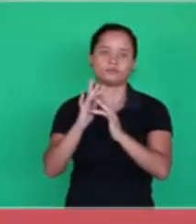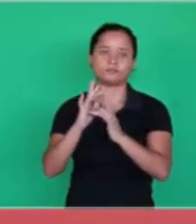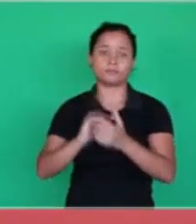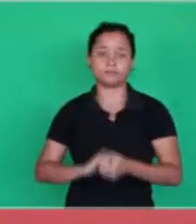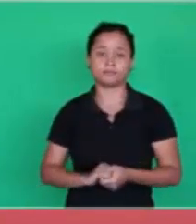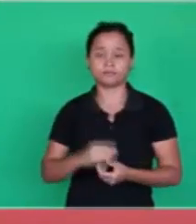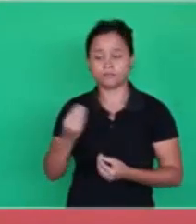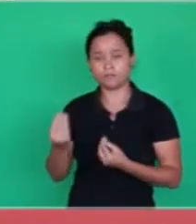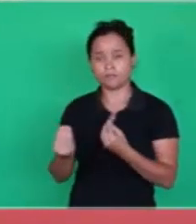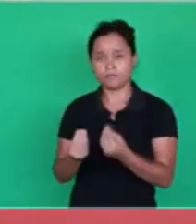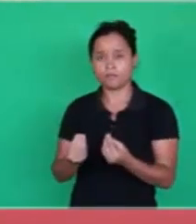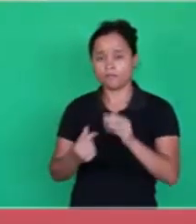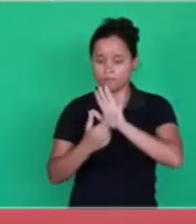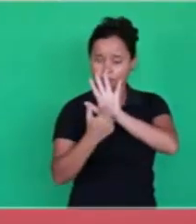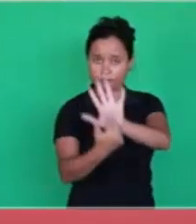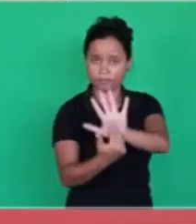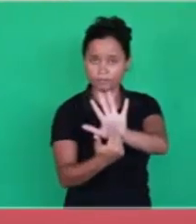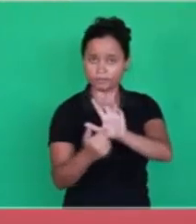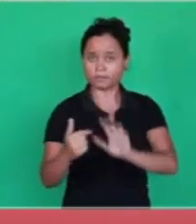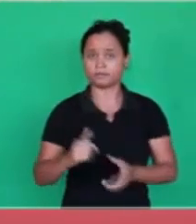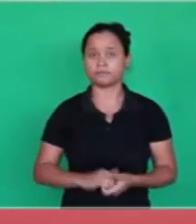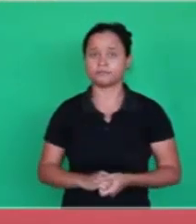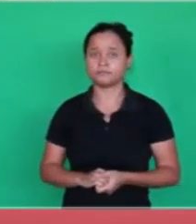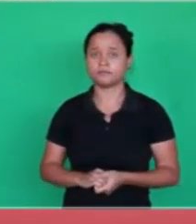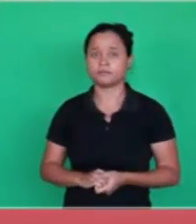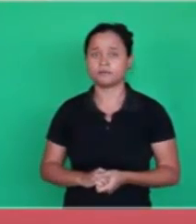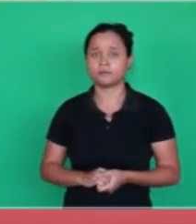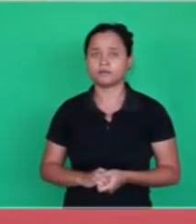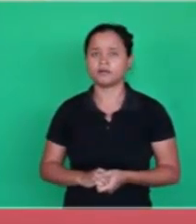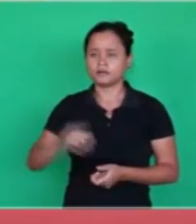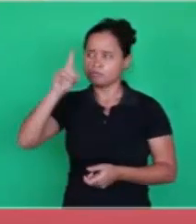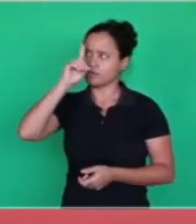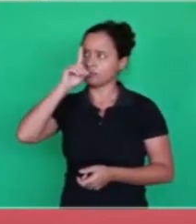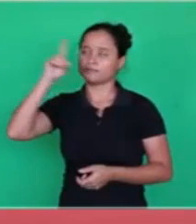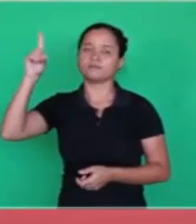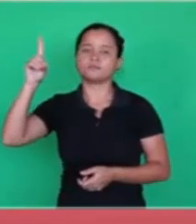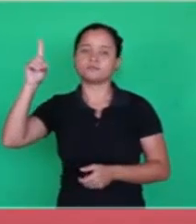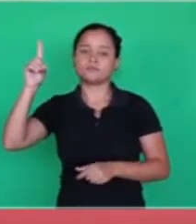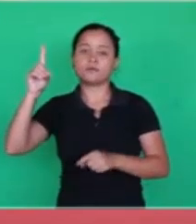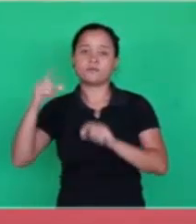through the word God transmits his word.